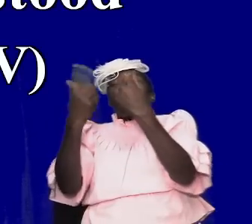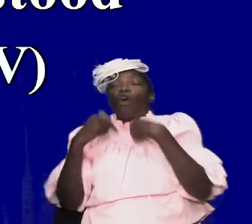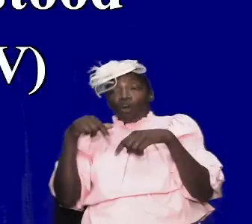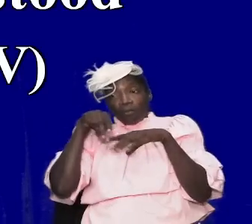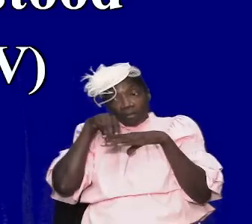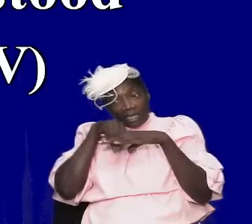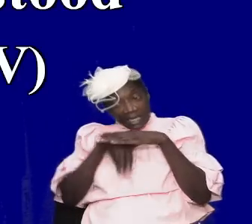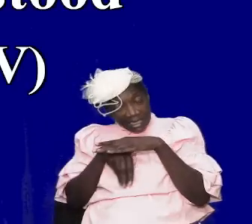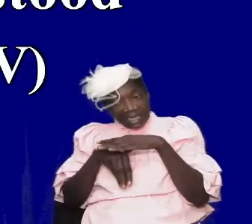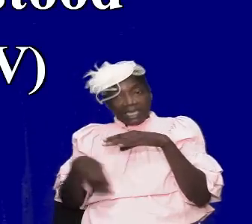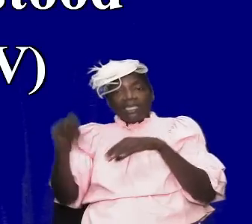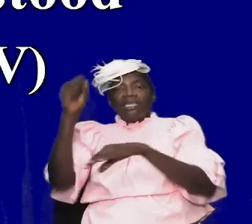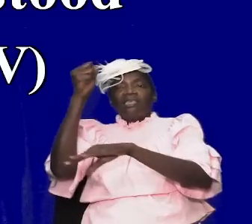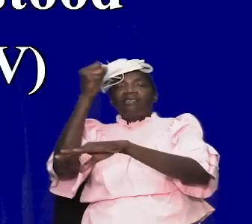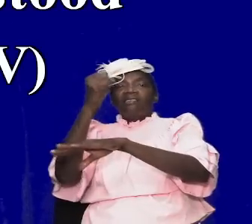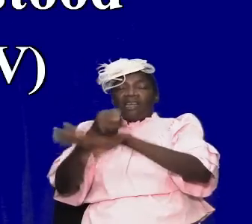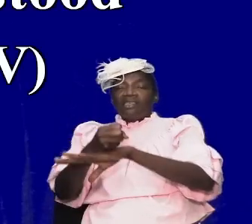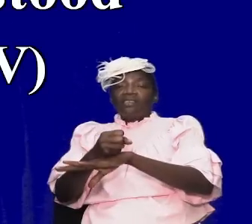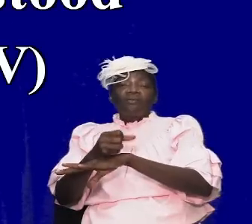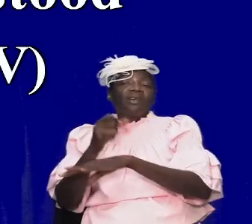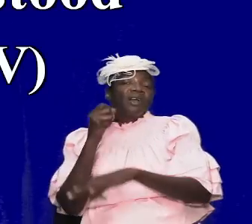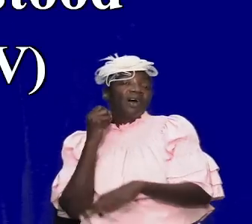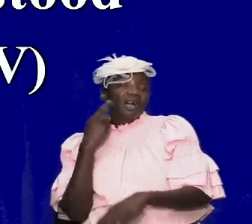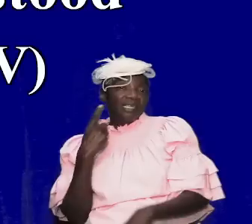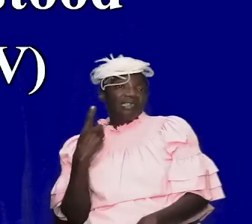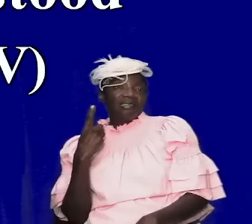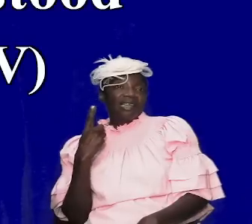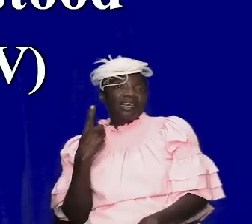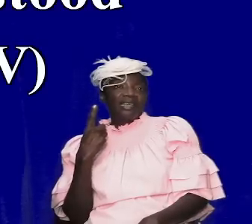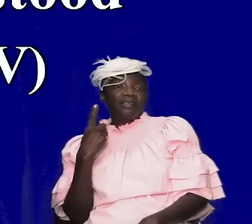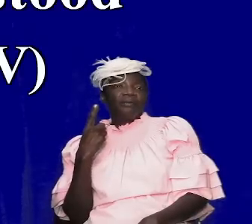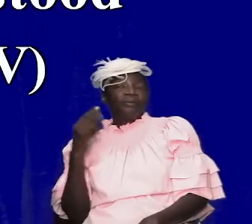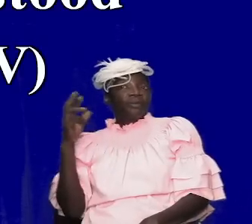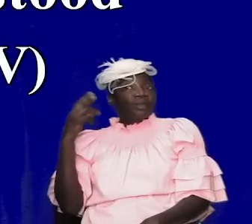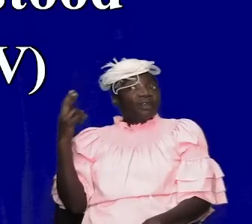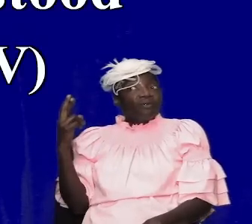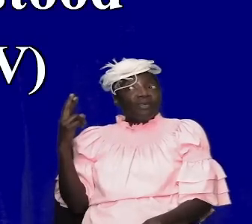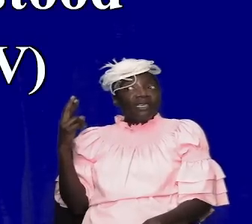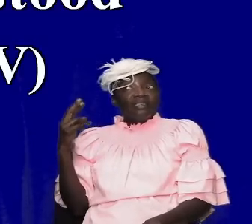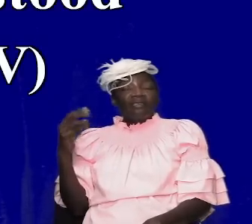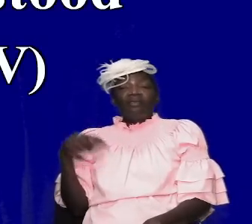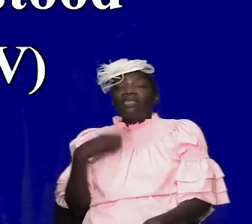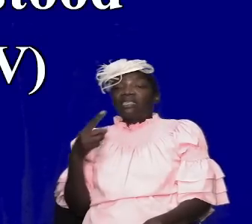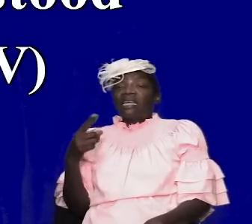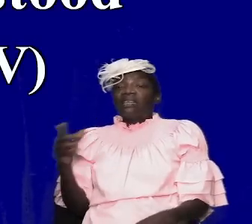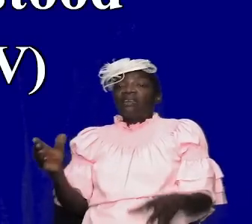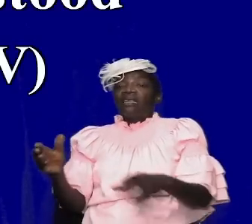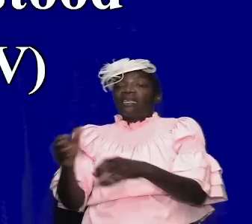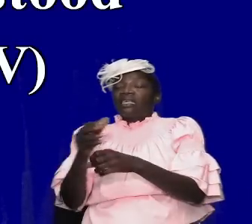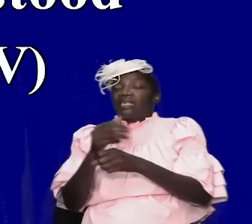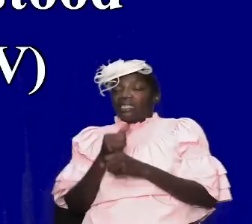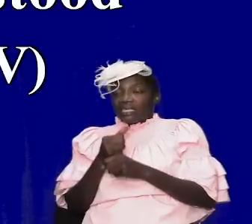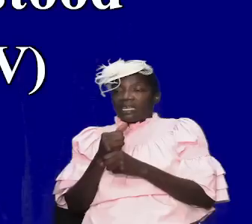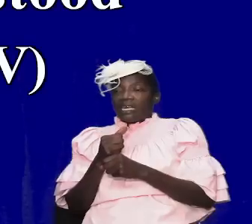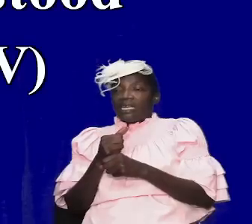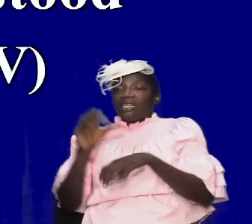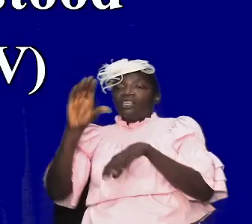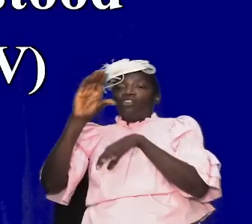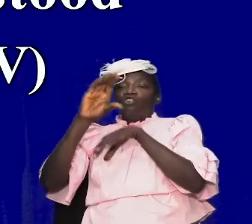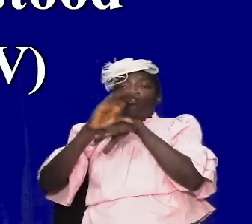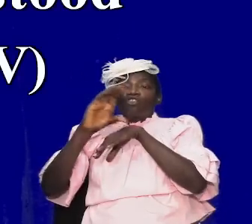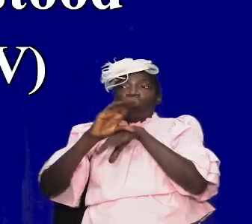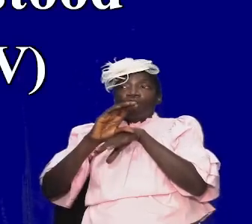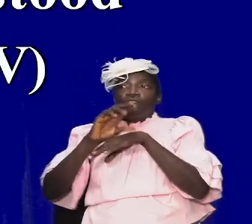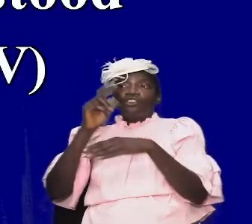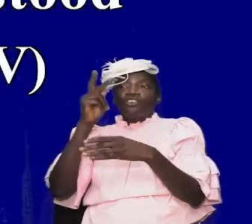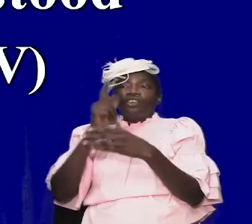that we will understand them hence the reason i said that we are going to take this whole matter of the church that we